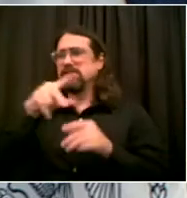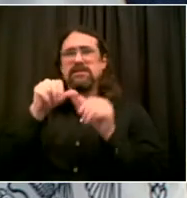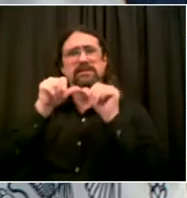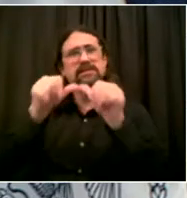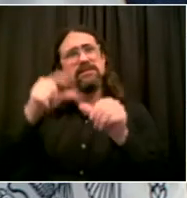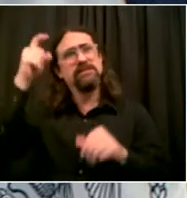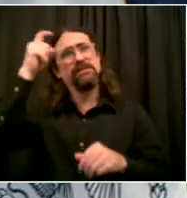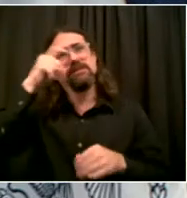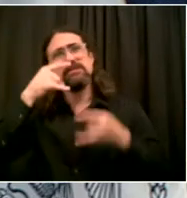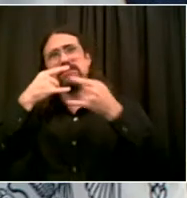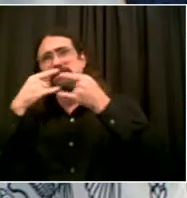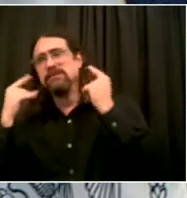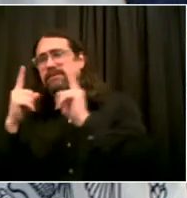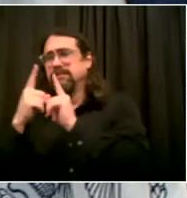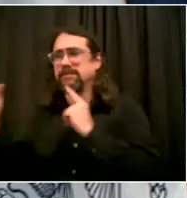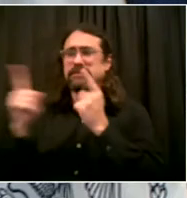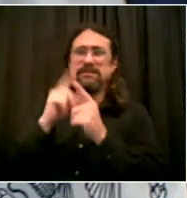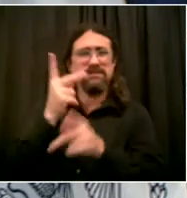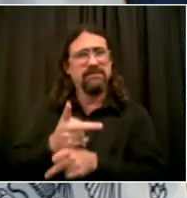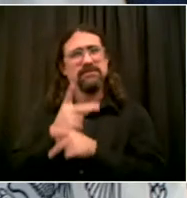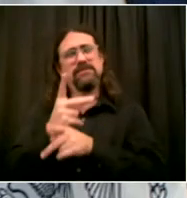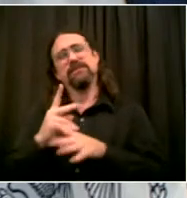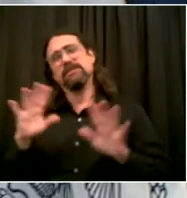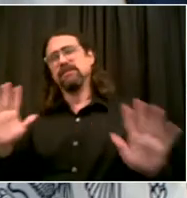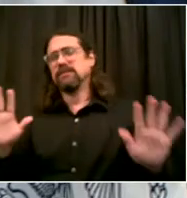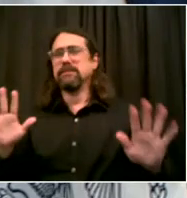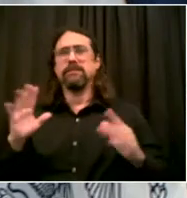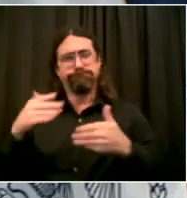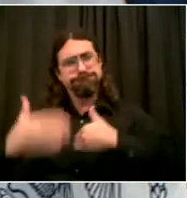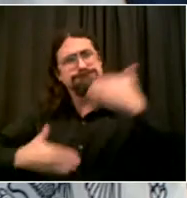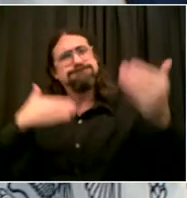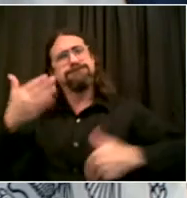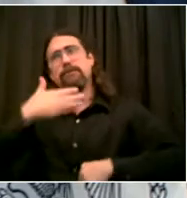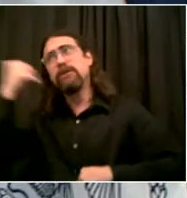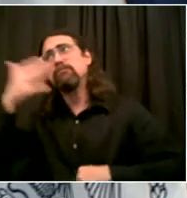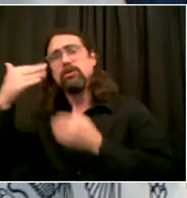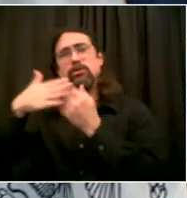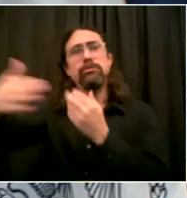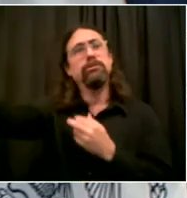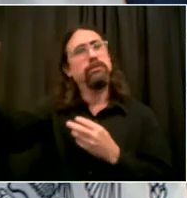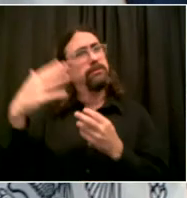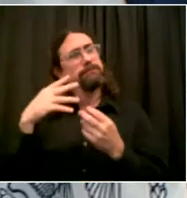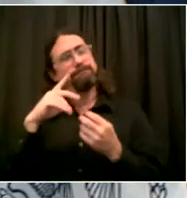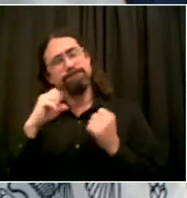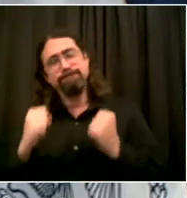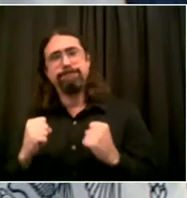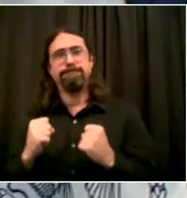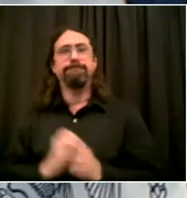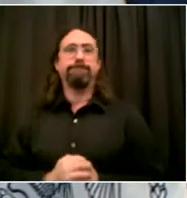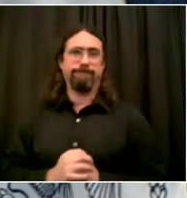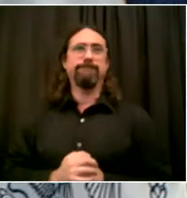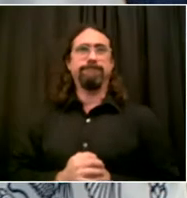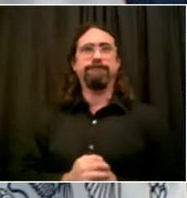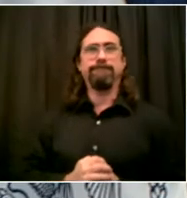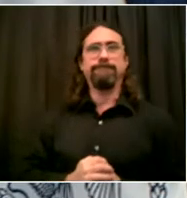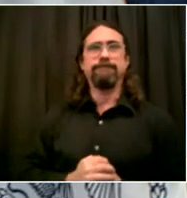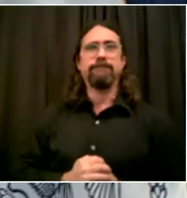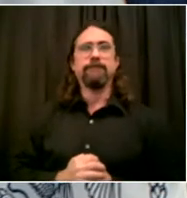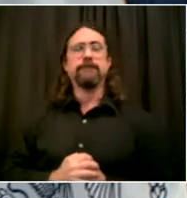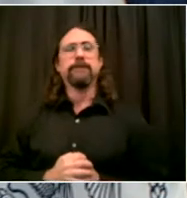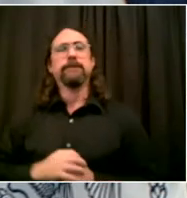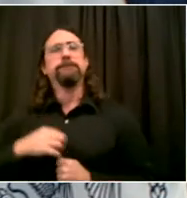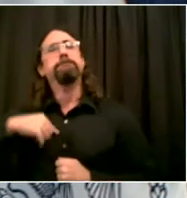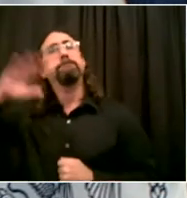There have been multiple reported instances of summons being given to either schools that were closed, maybe had a few administrators in the building just doing